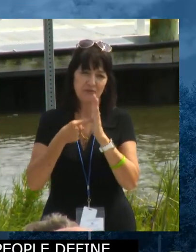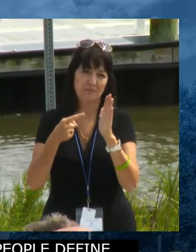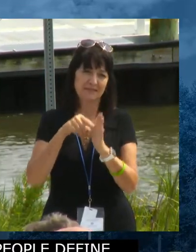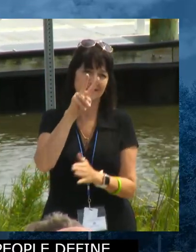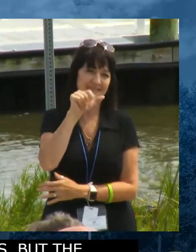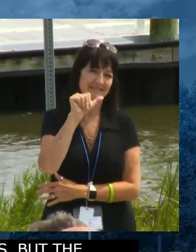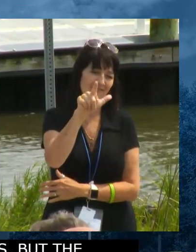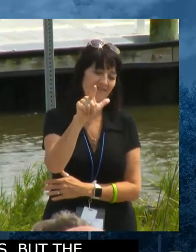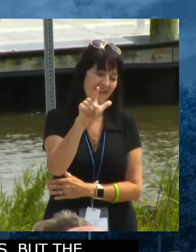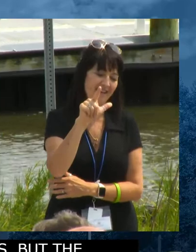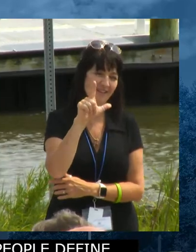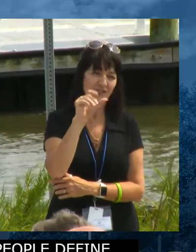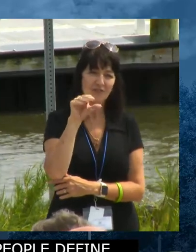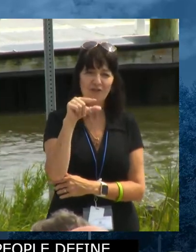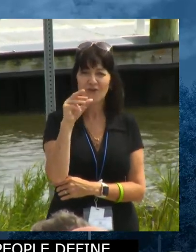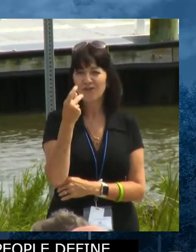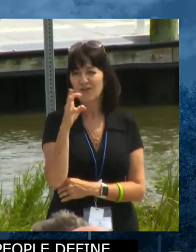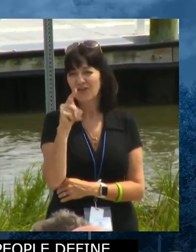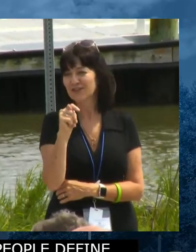Valley Longhurst.